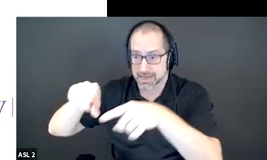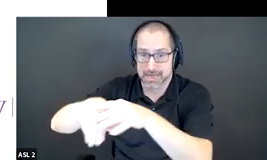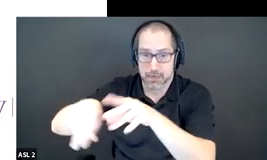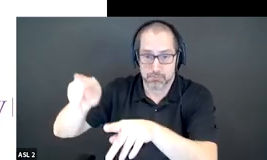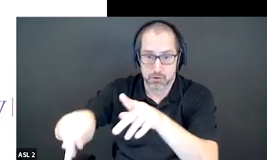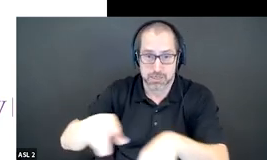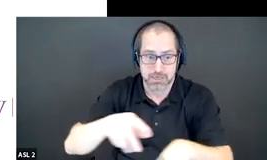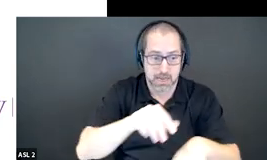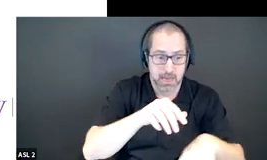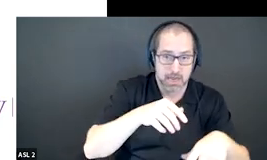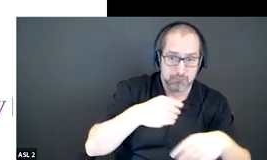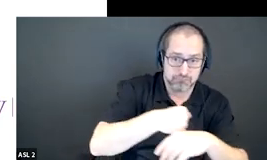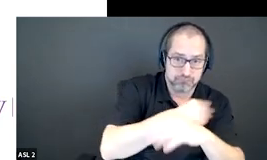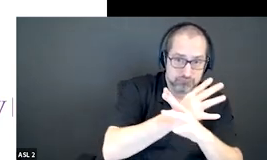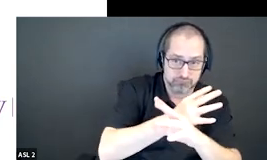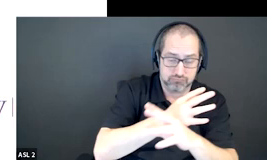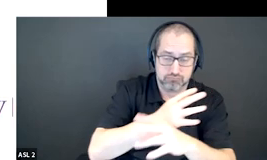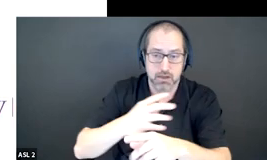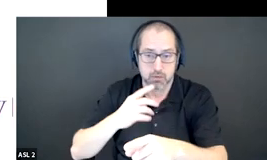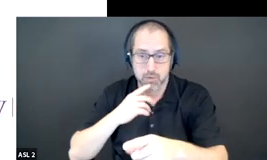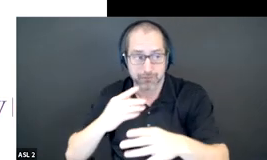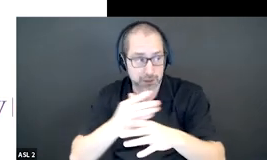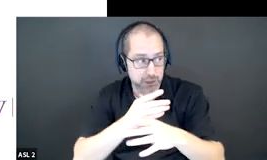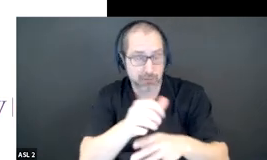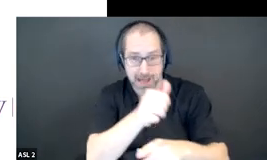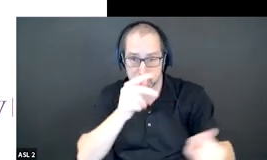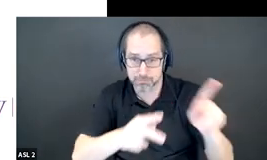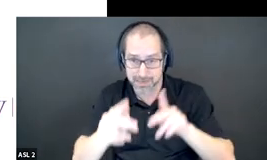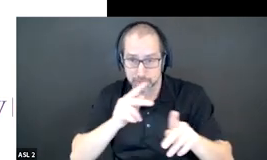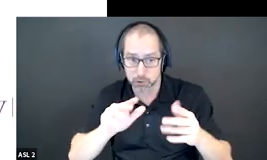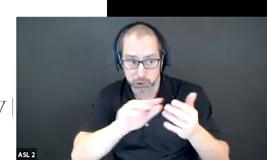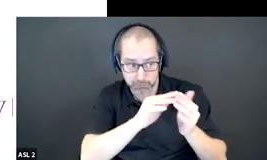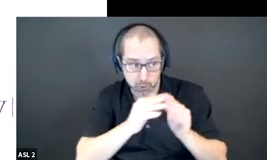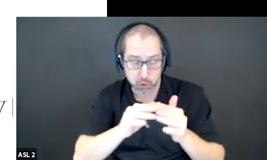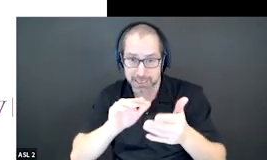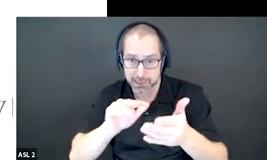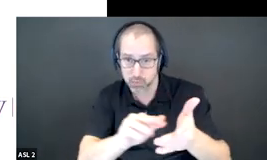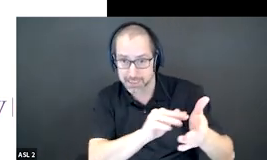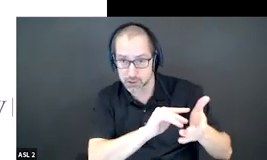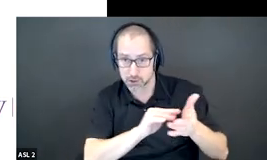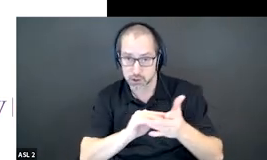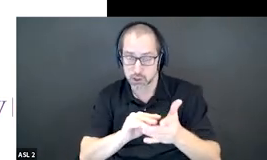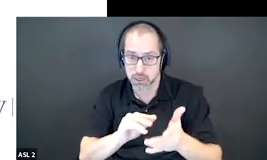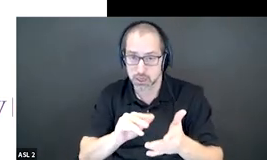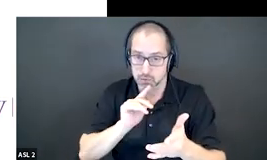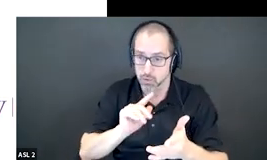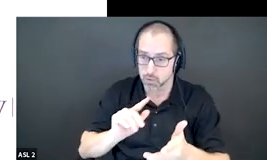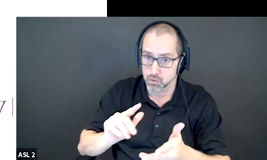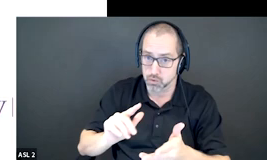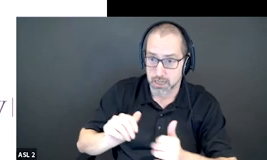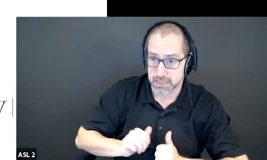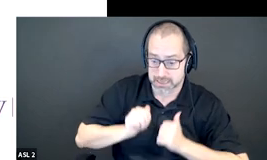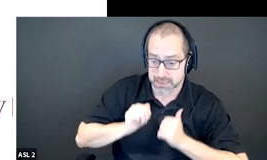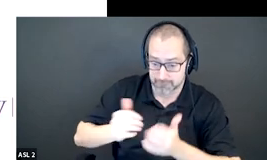from our and other people's community engaged research focused on how livelihoods are evident amongst and